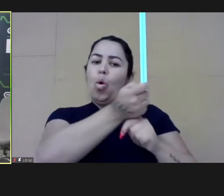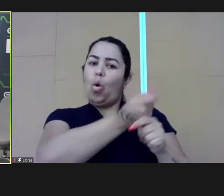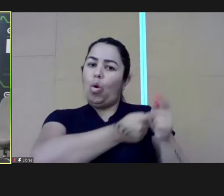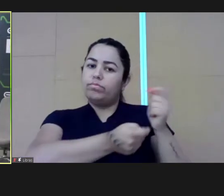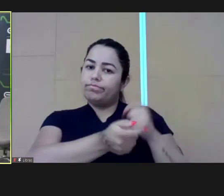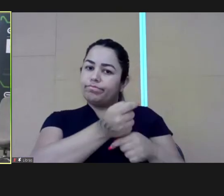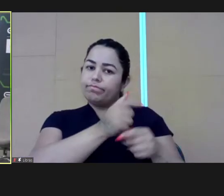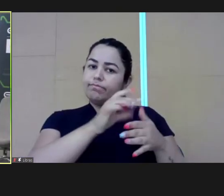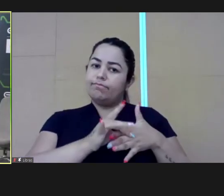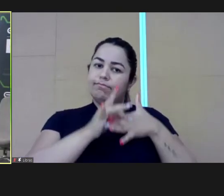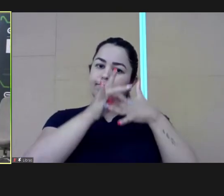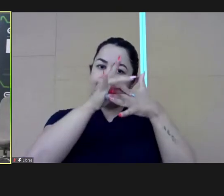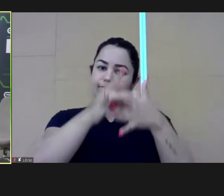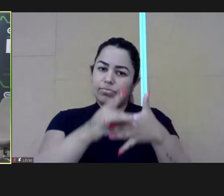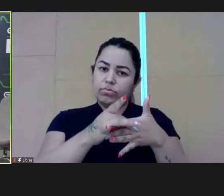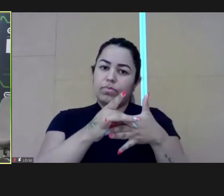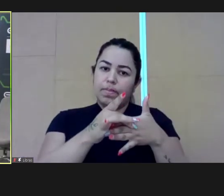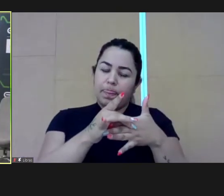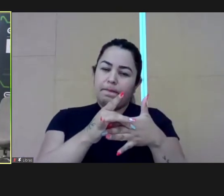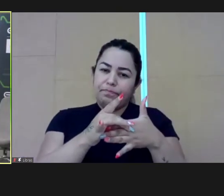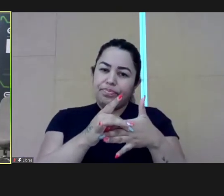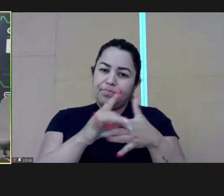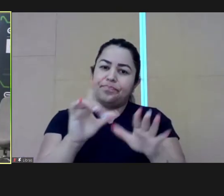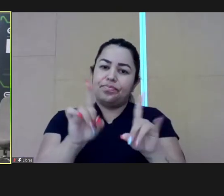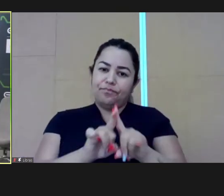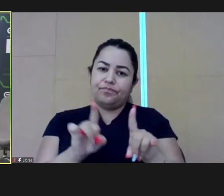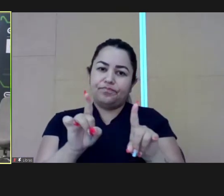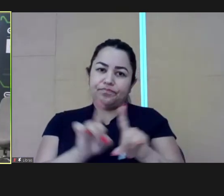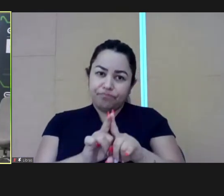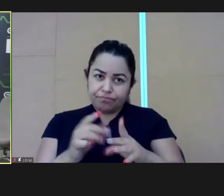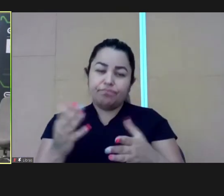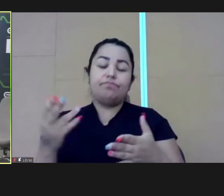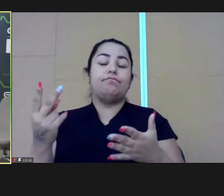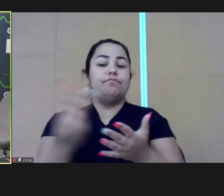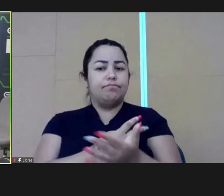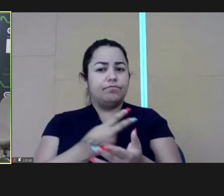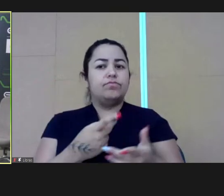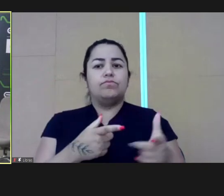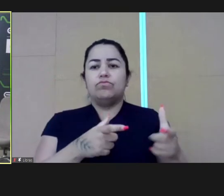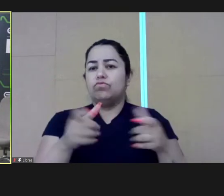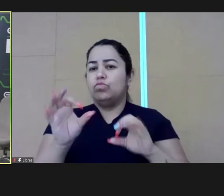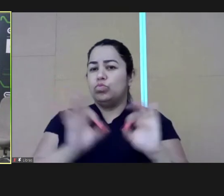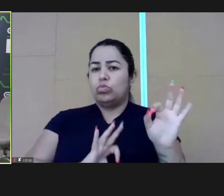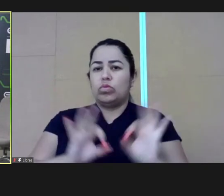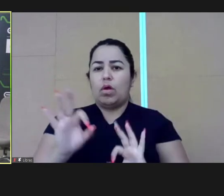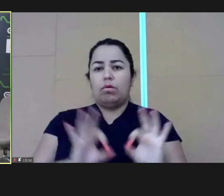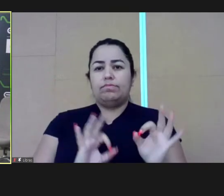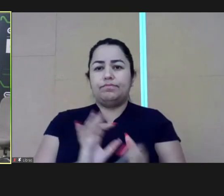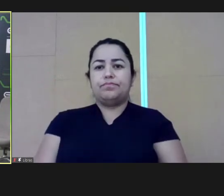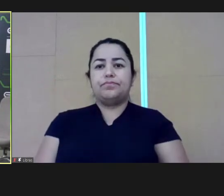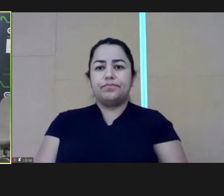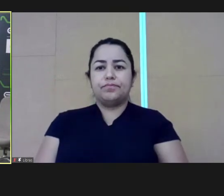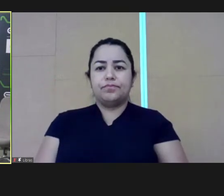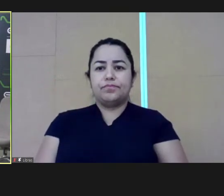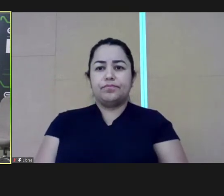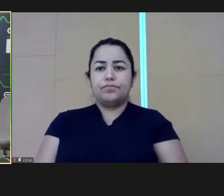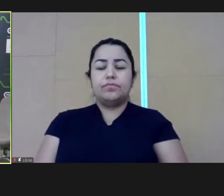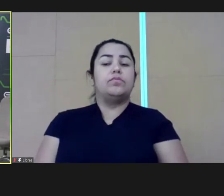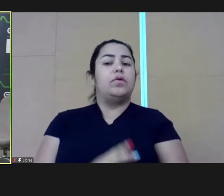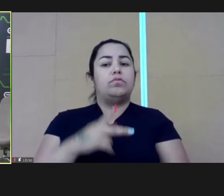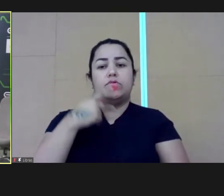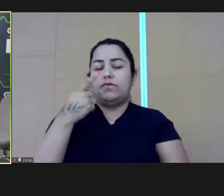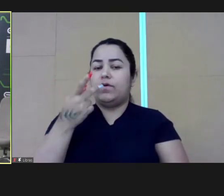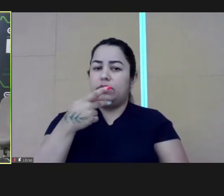We understand that the leader investment generates an impact on the